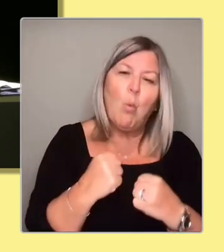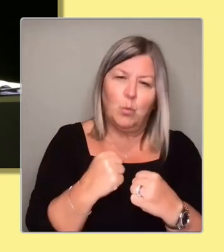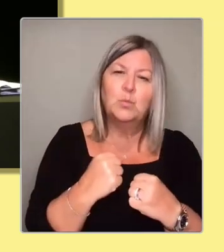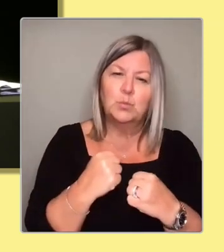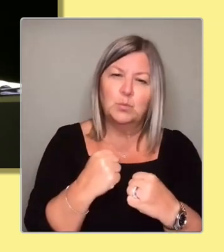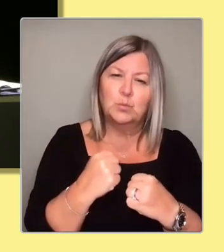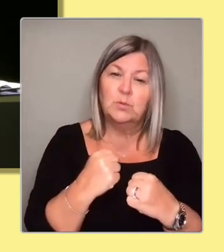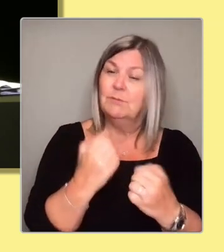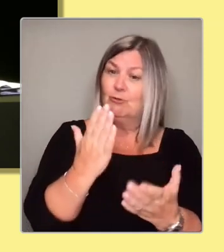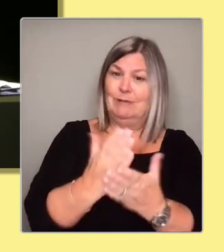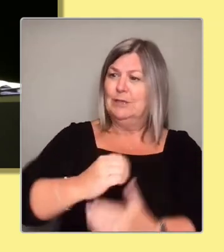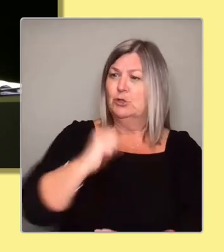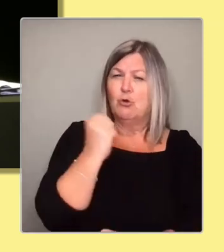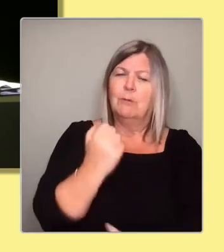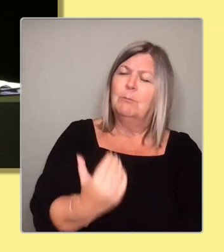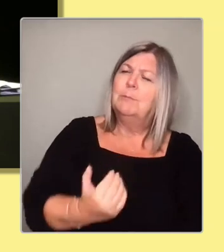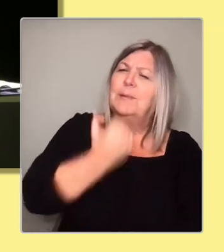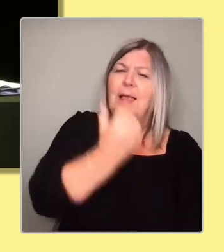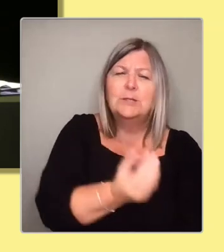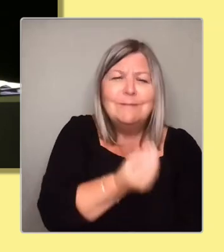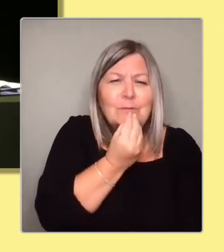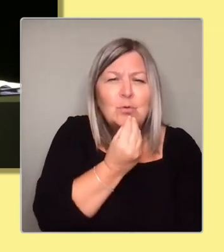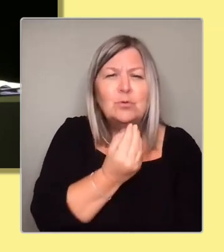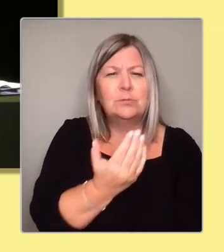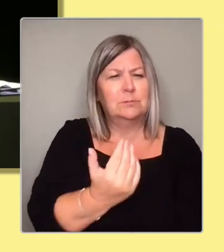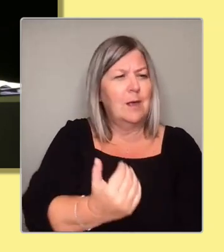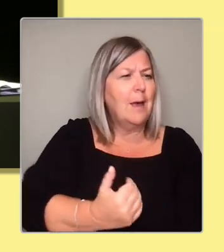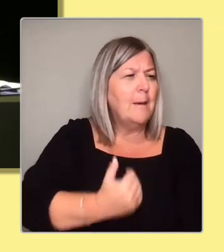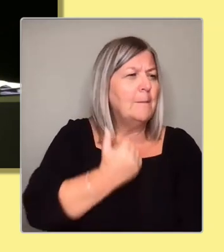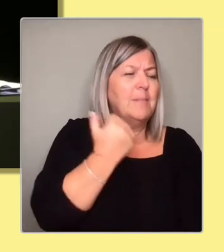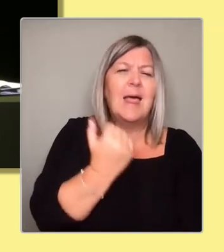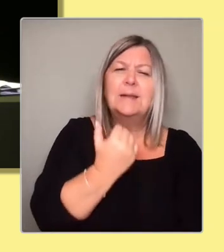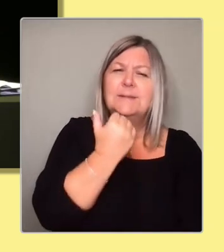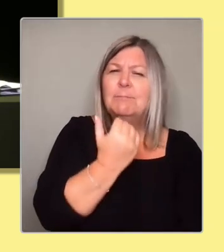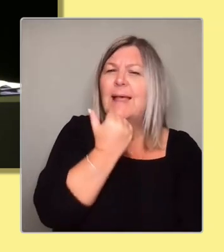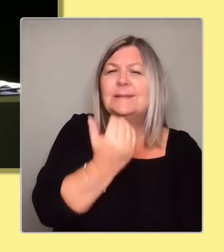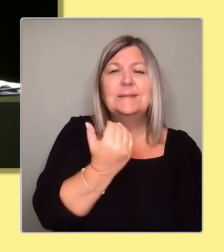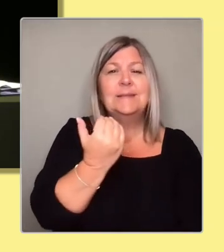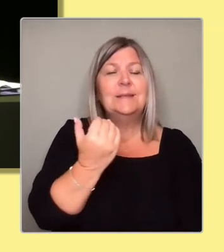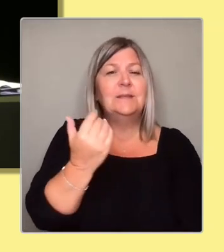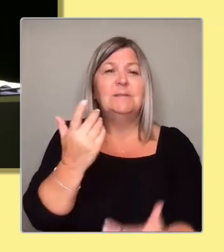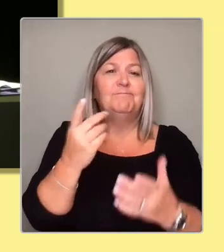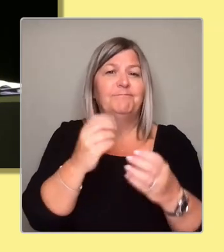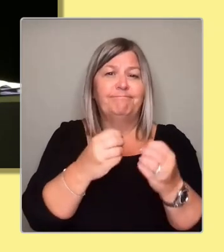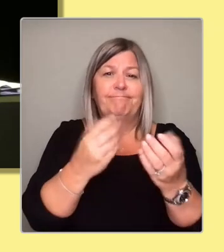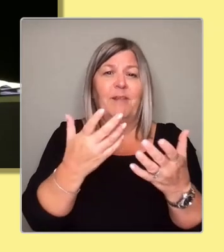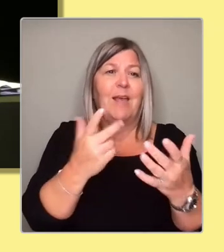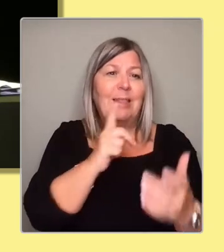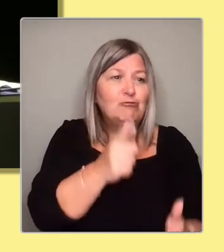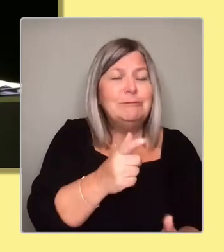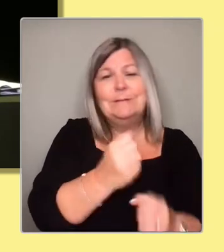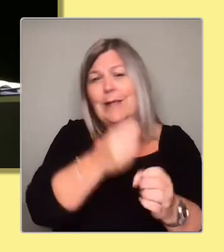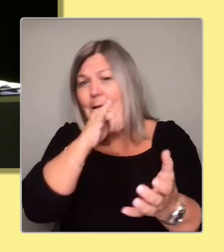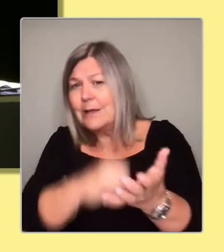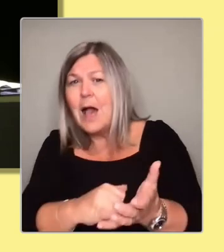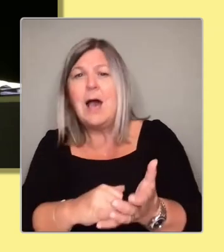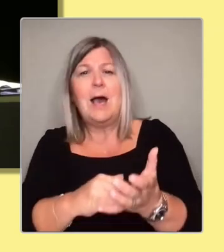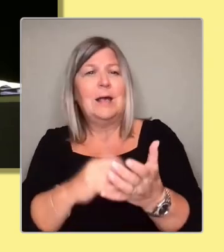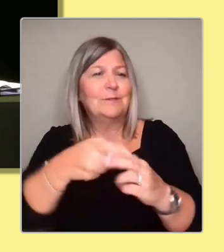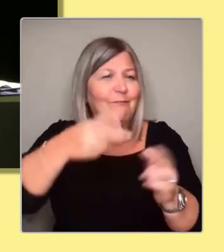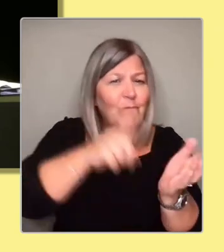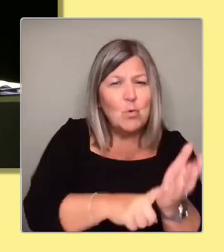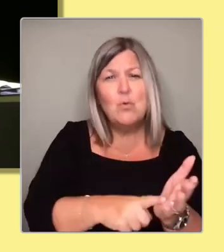and a plentiful supply of energy. It's about ensuring that in a country with rich energy resources,